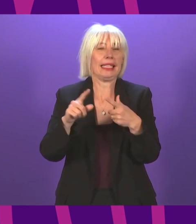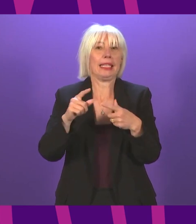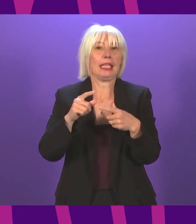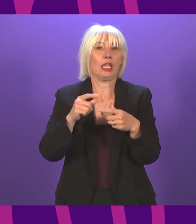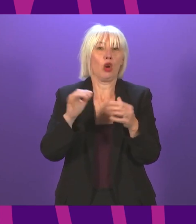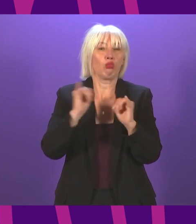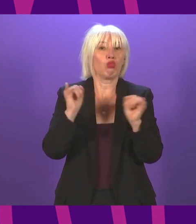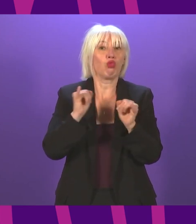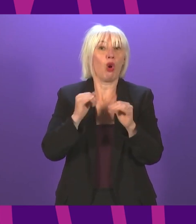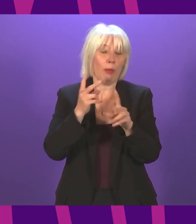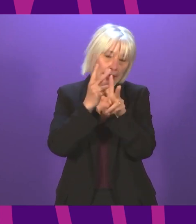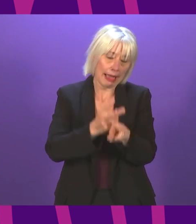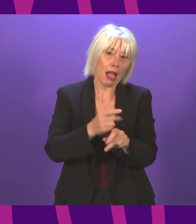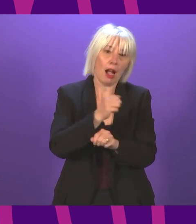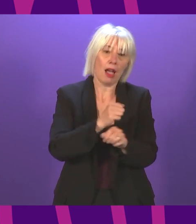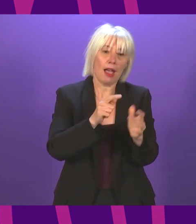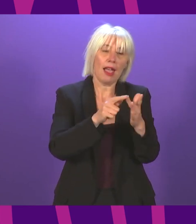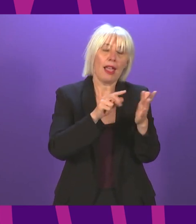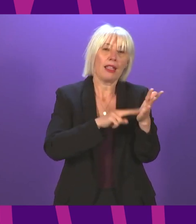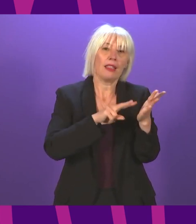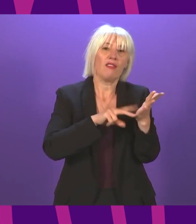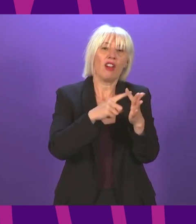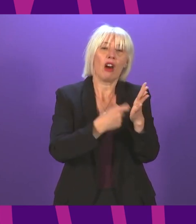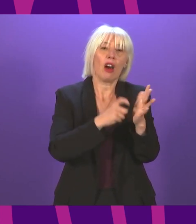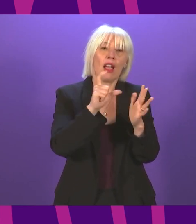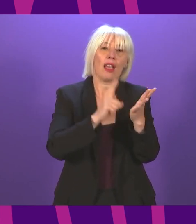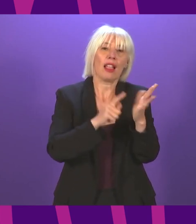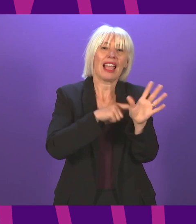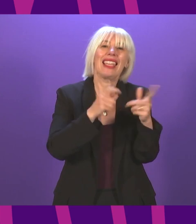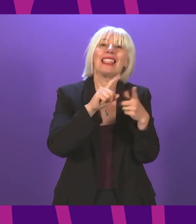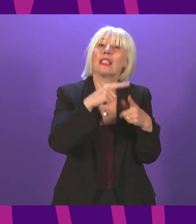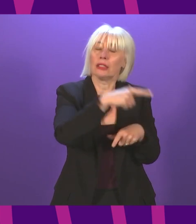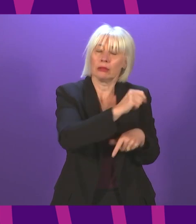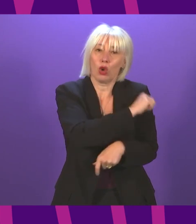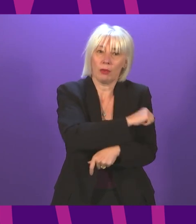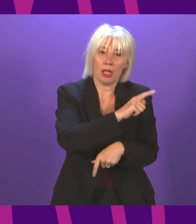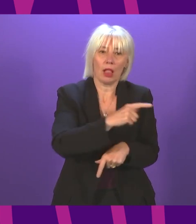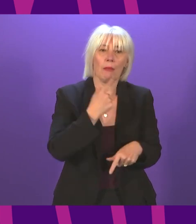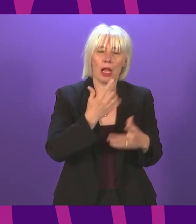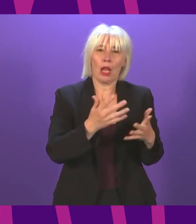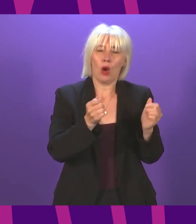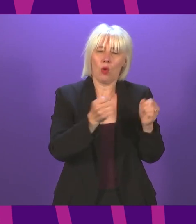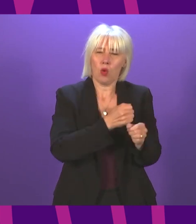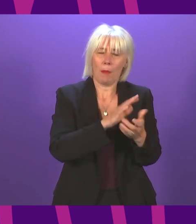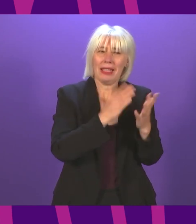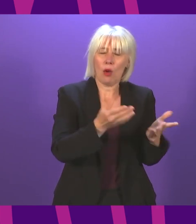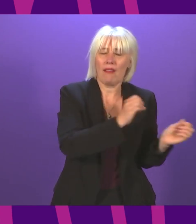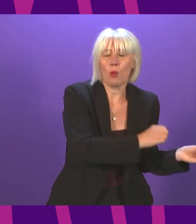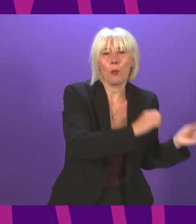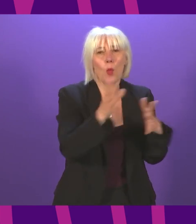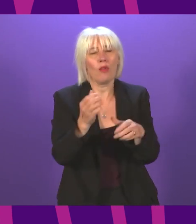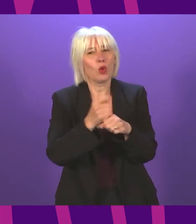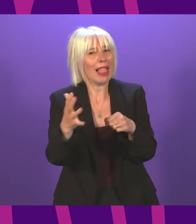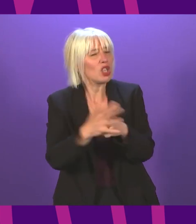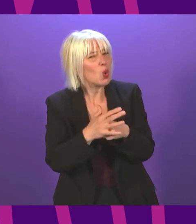Hospital in Greenock will now be made permanent despite fierce opposition, a decision which will see hundreds of patients moved to Glasgow. This